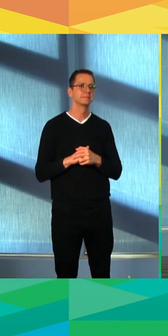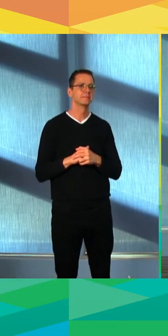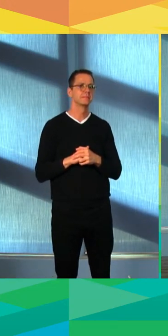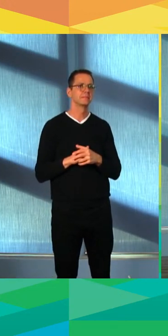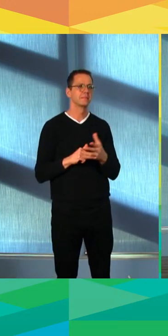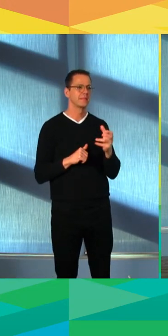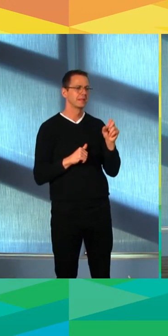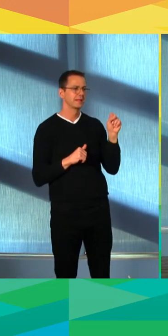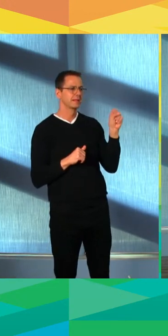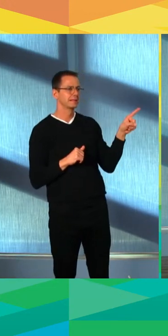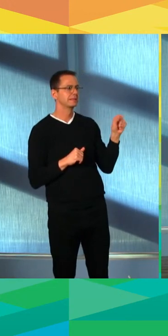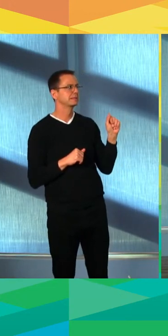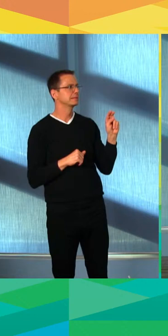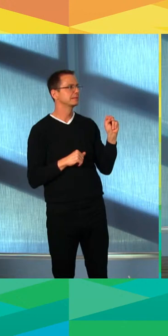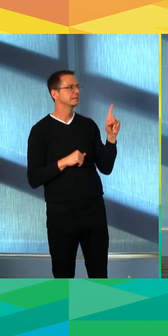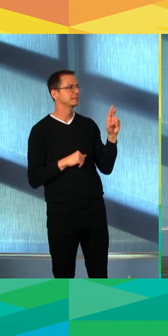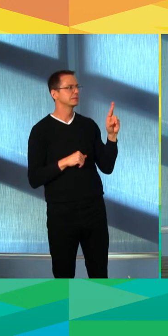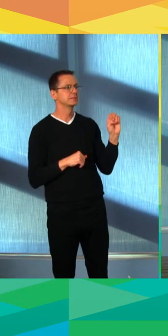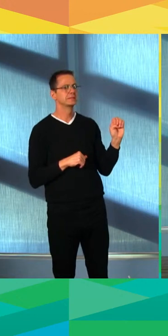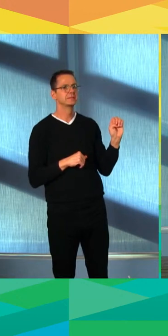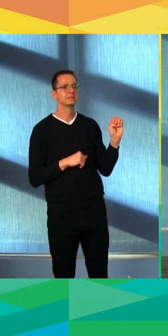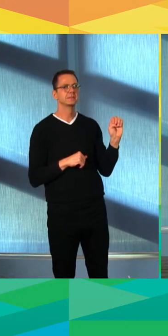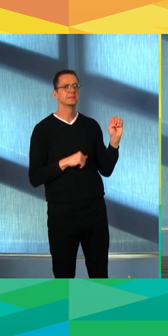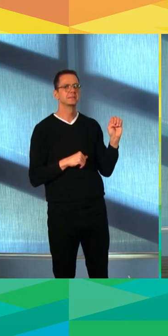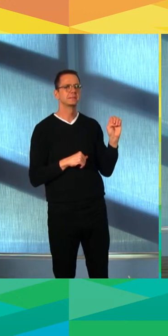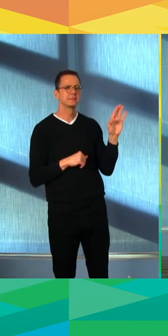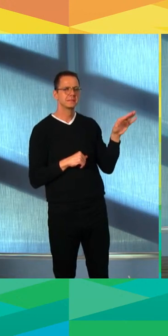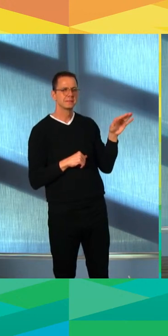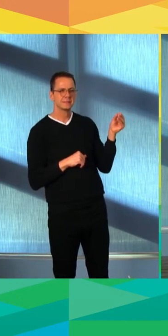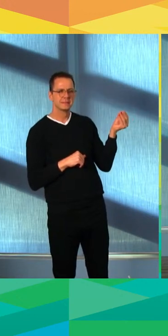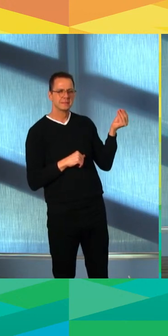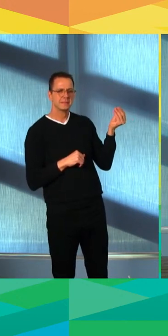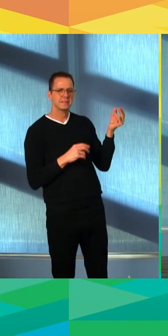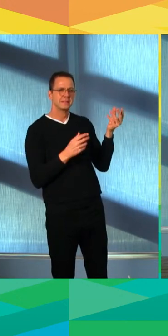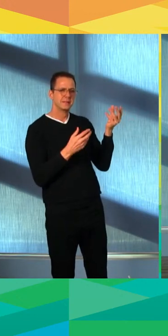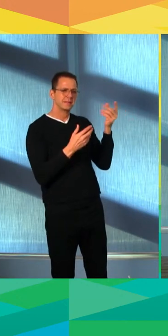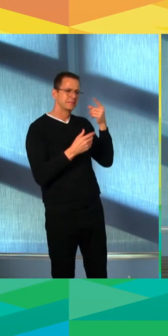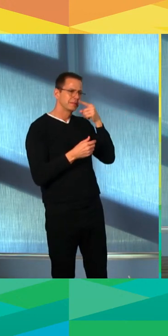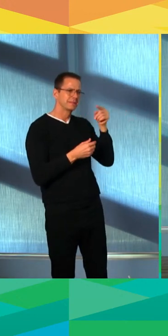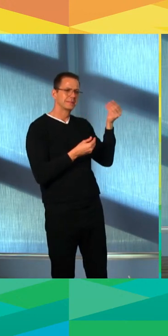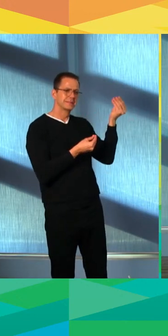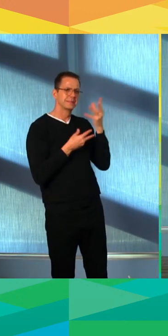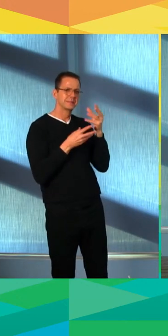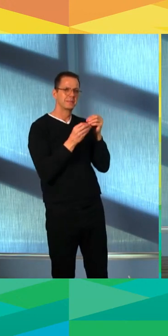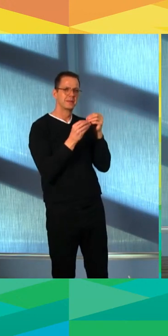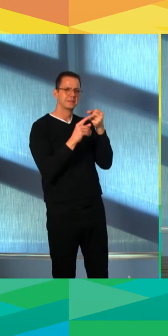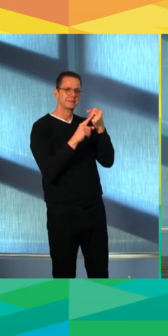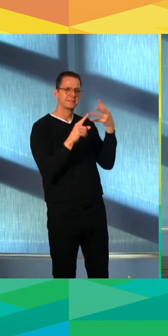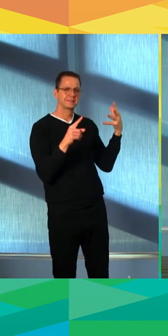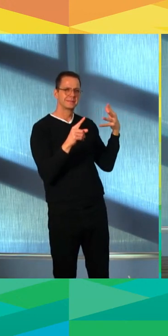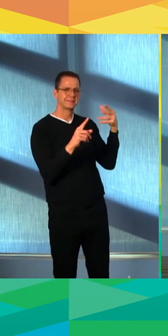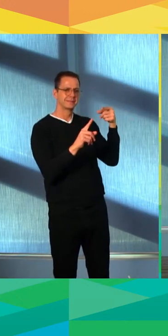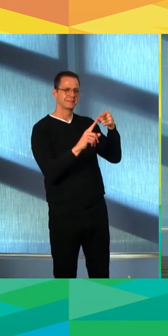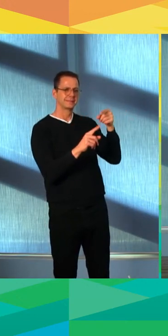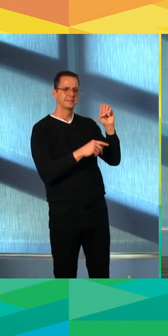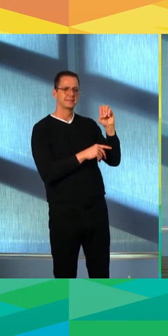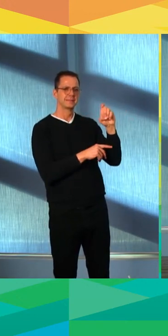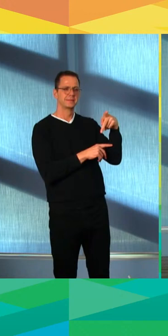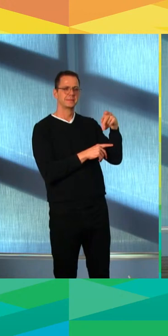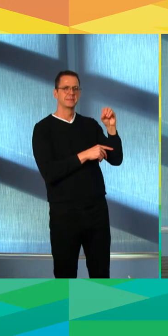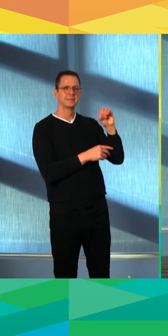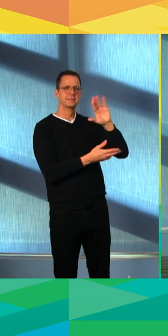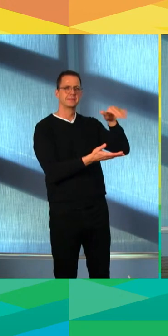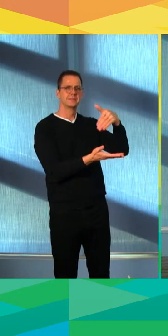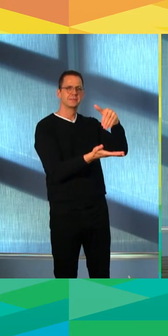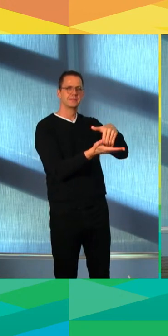elaborate a bit on the Expo Centre plans. It says in your slide that it should be opening soon. The city is